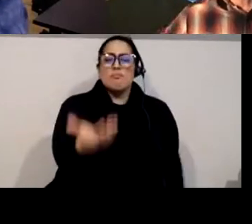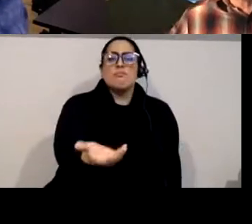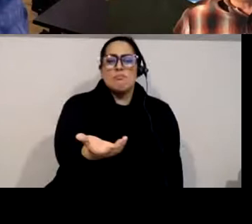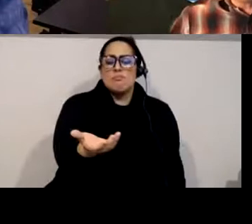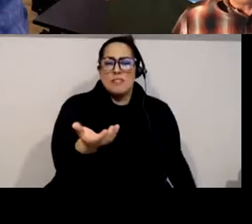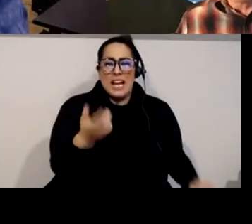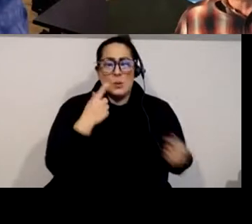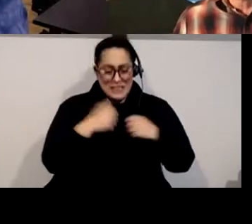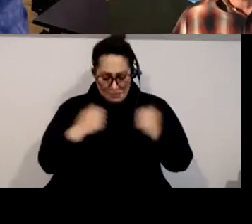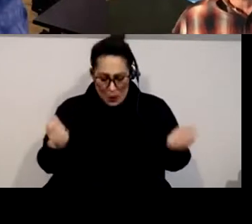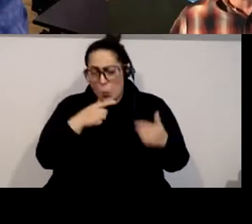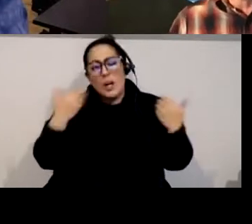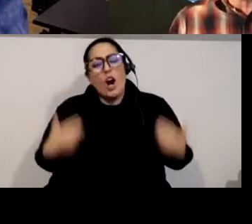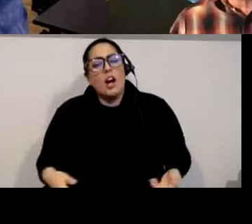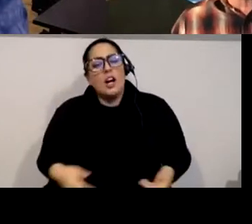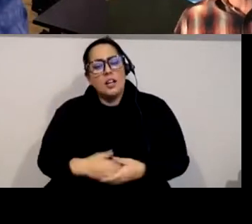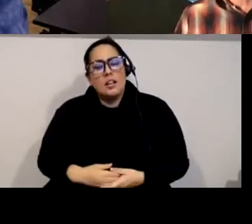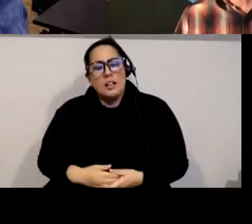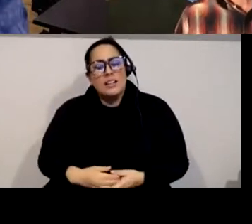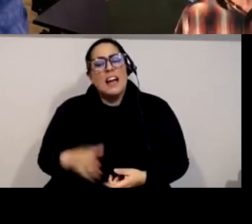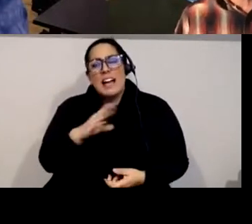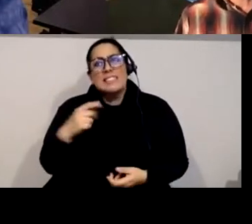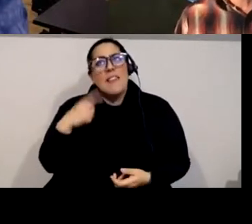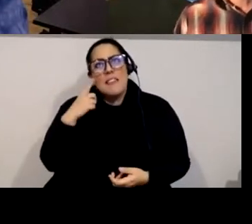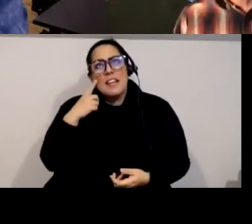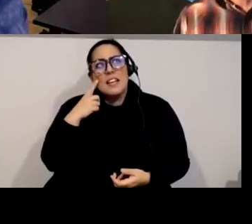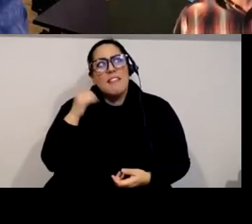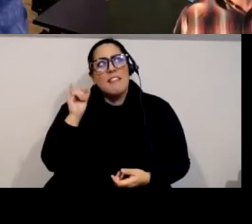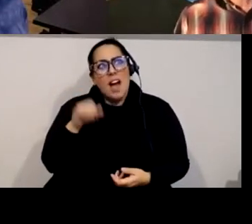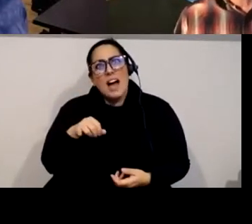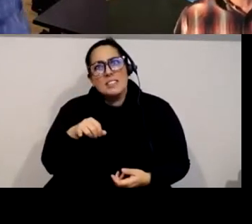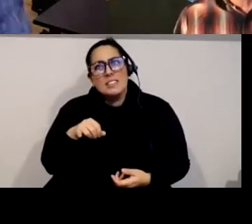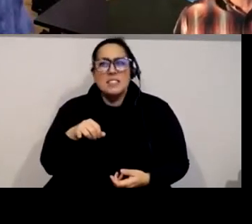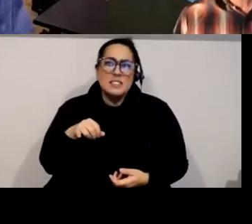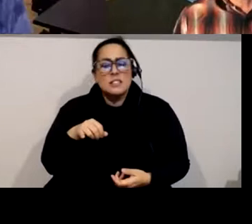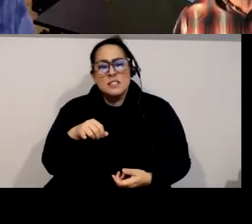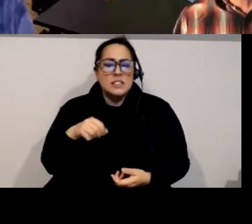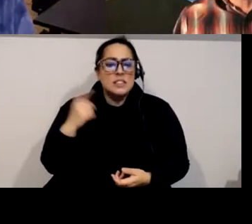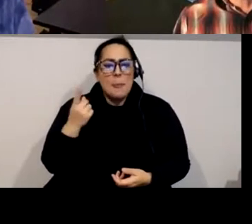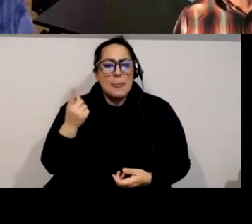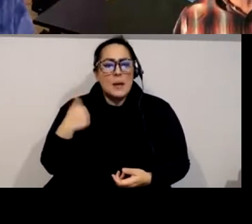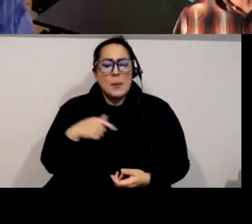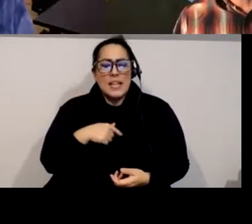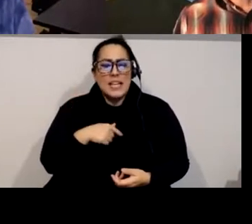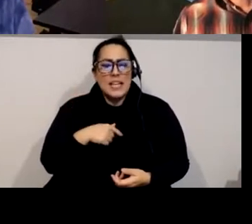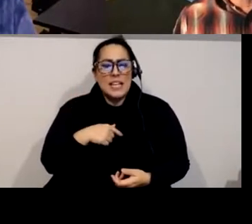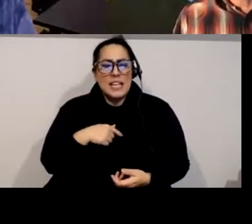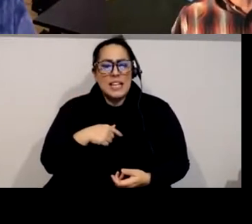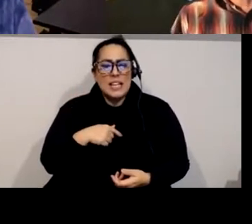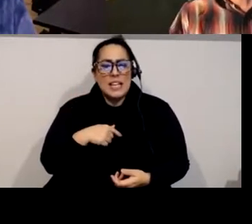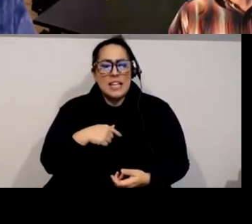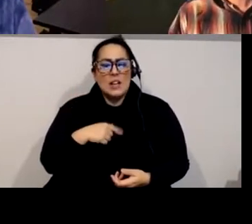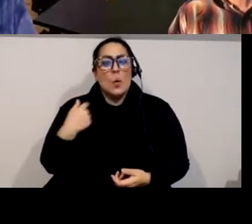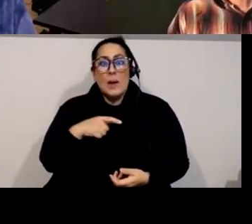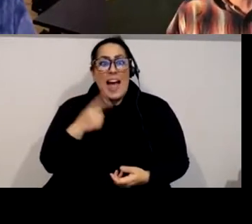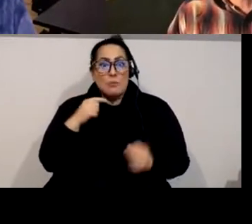means to be who we are um and i think that that's like that's something that we um we have to be